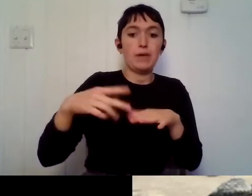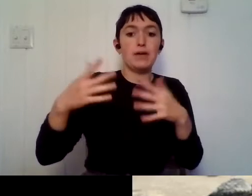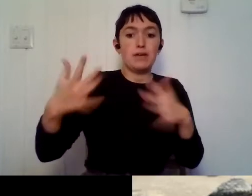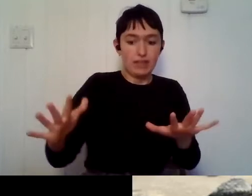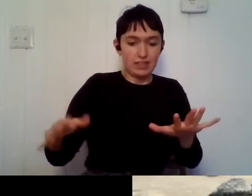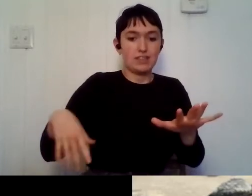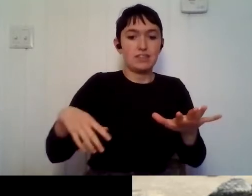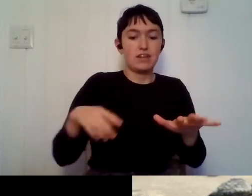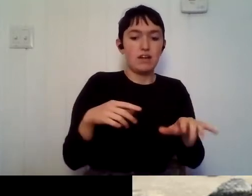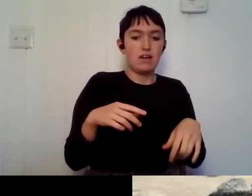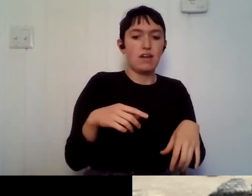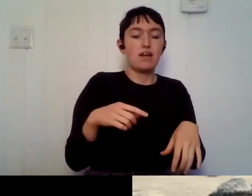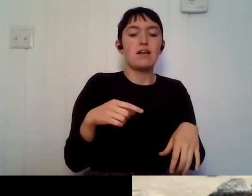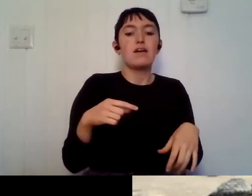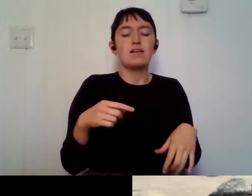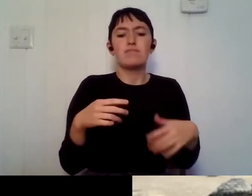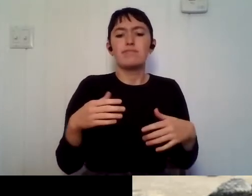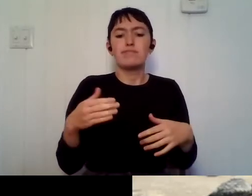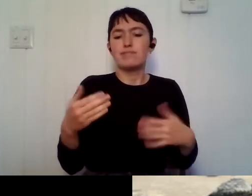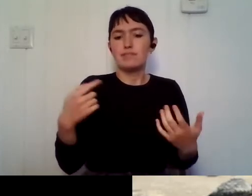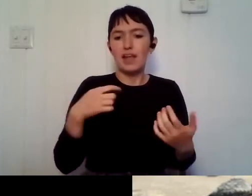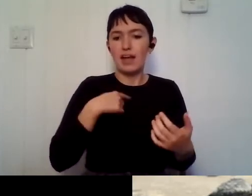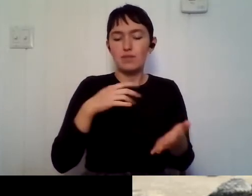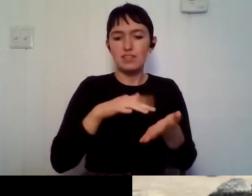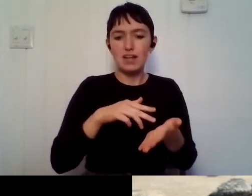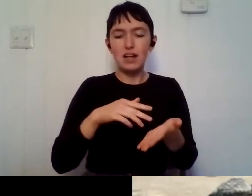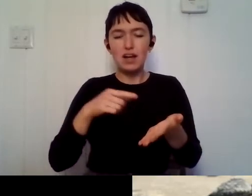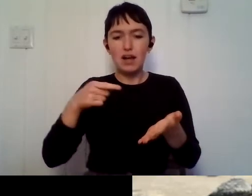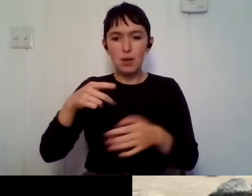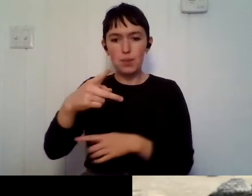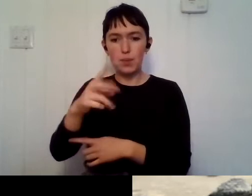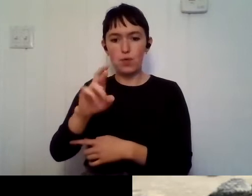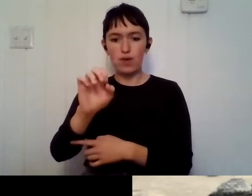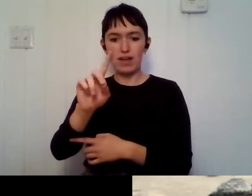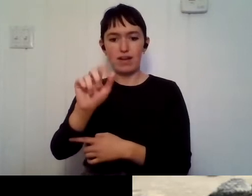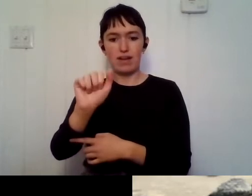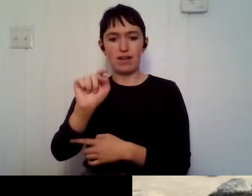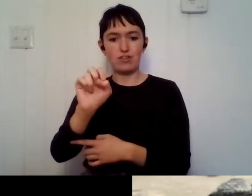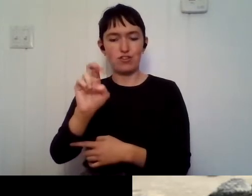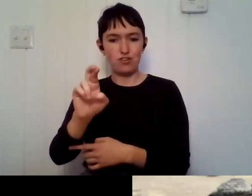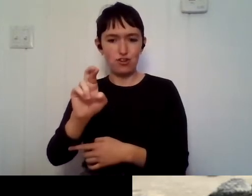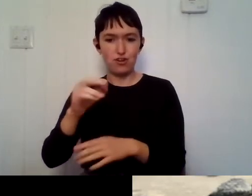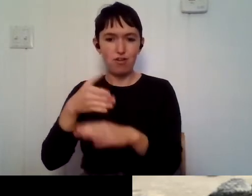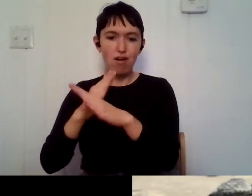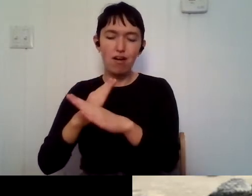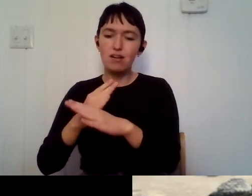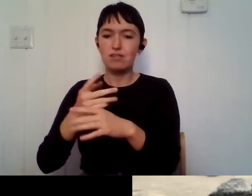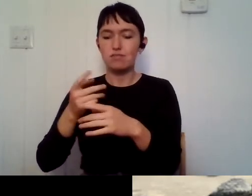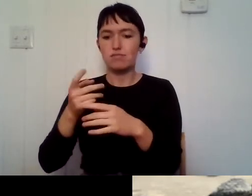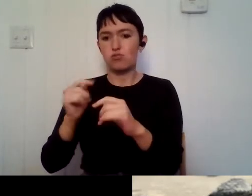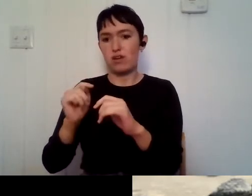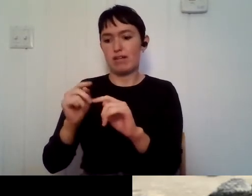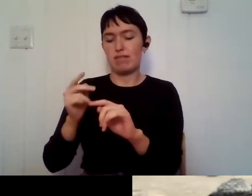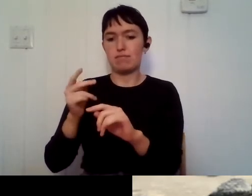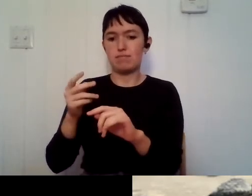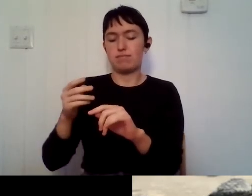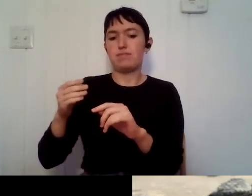predator guard. I was just like a instrument we put on, like, um, dug boxes to keep predators from coming up and messing with